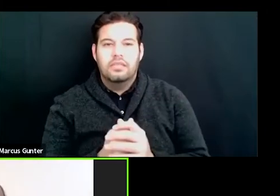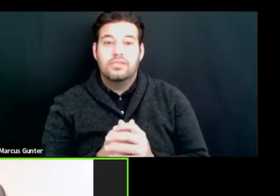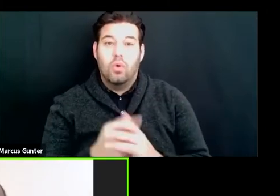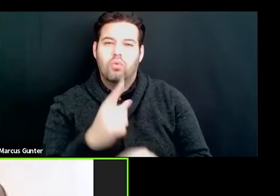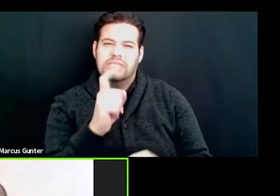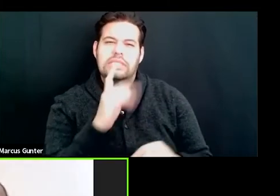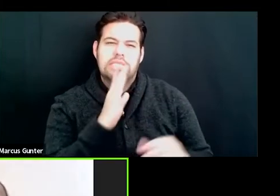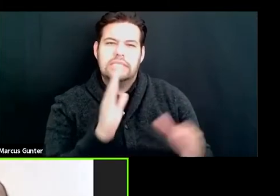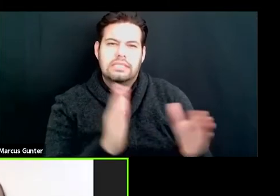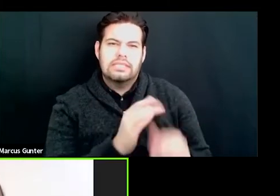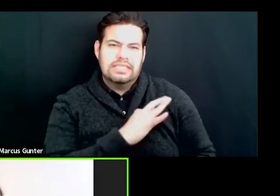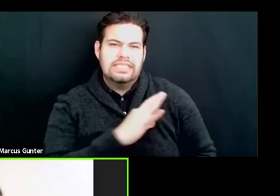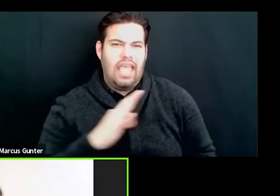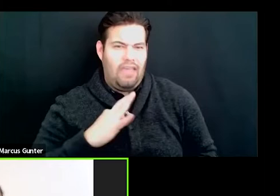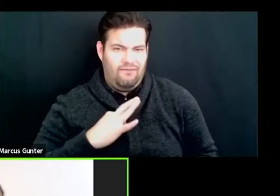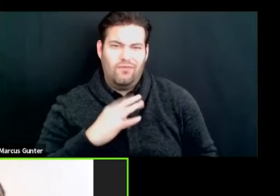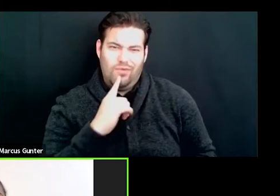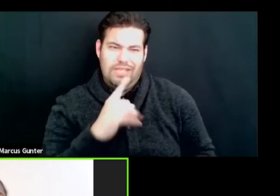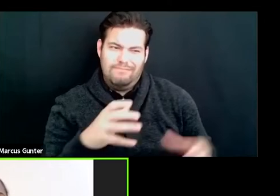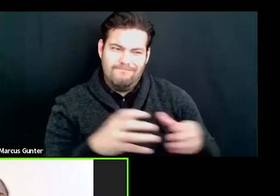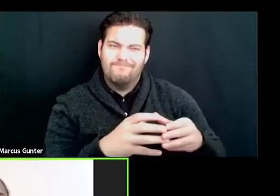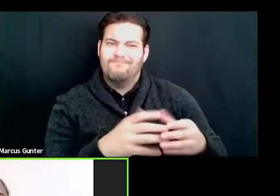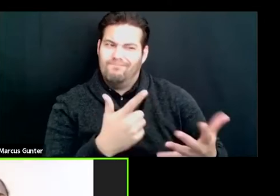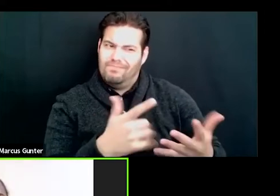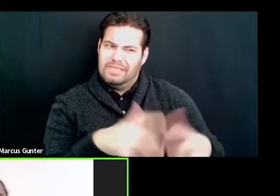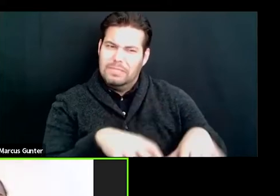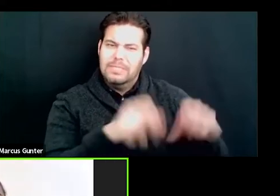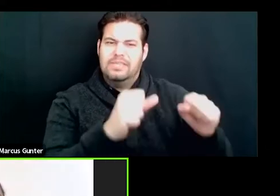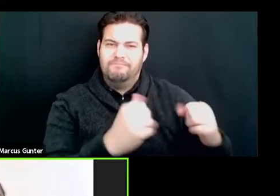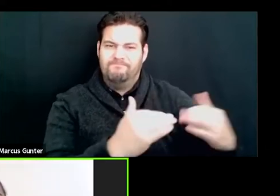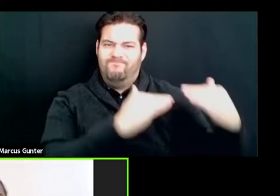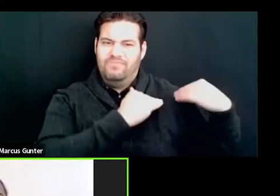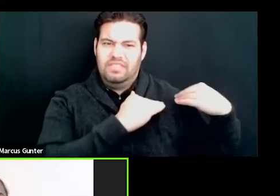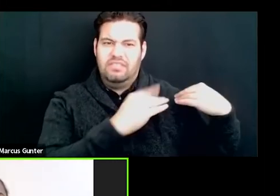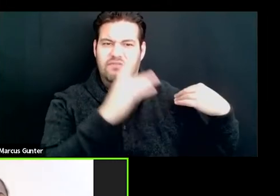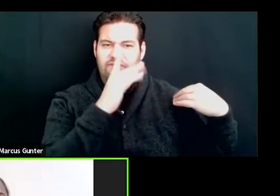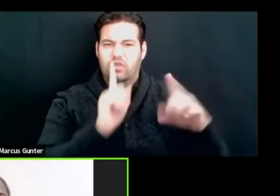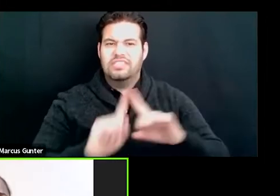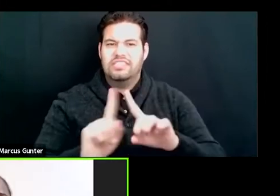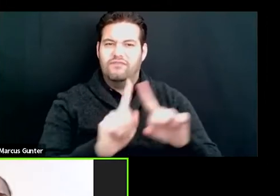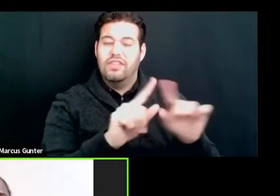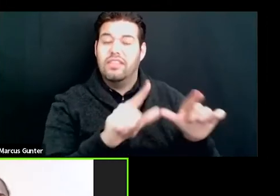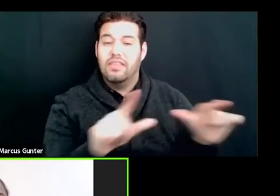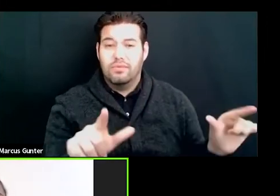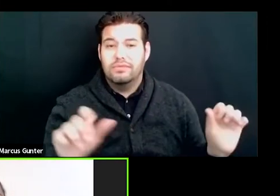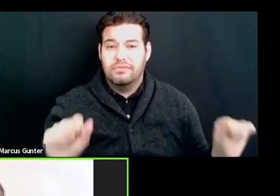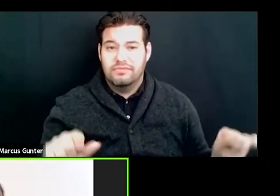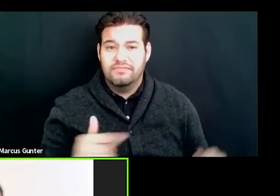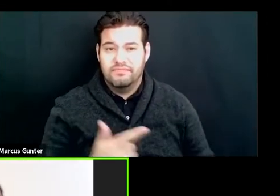need a small militia of people equipped to do this in, in a number of different languages.